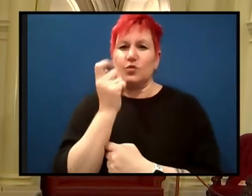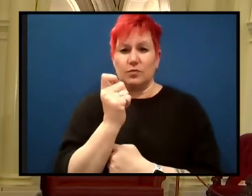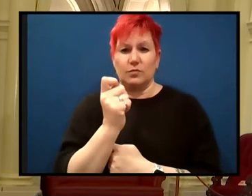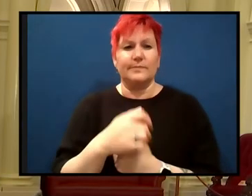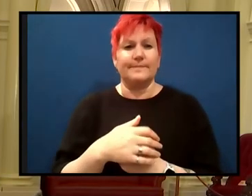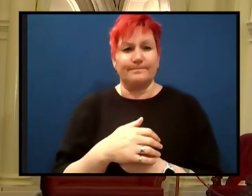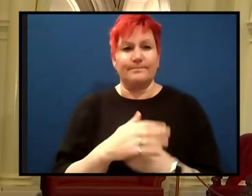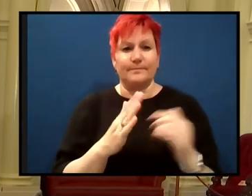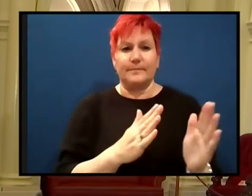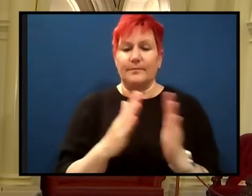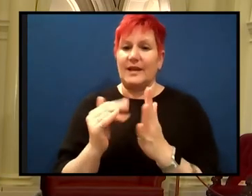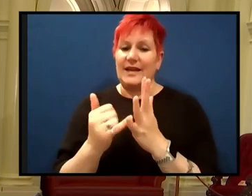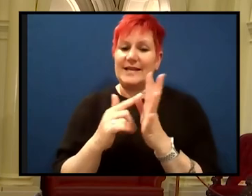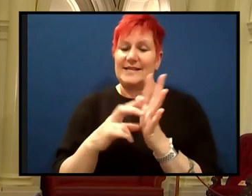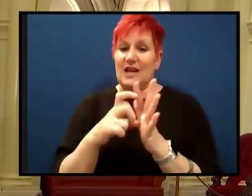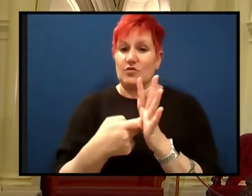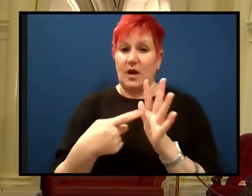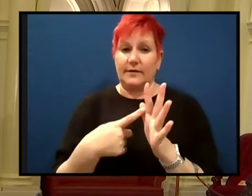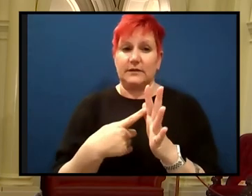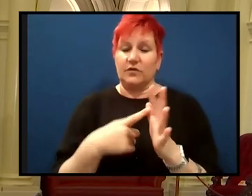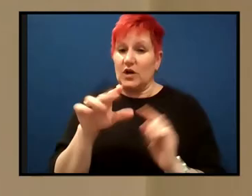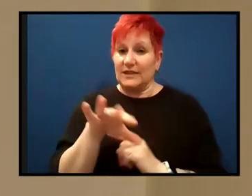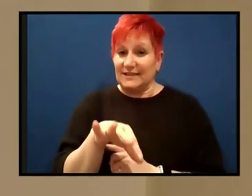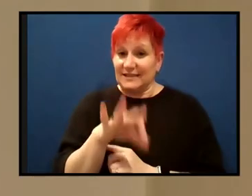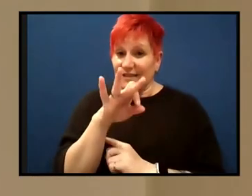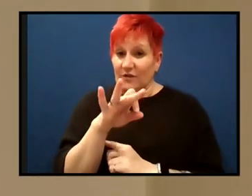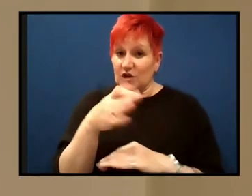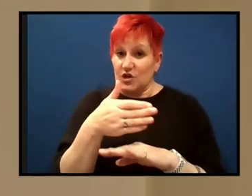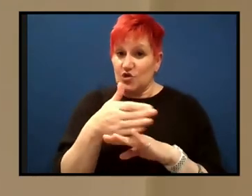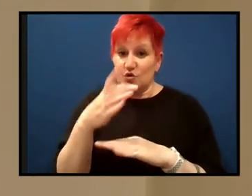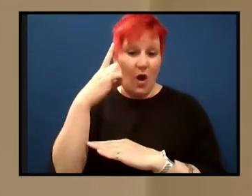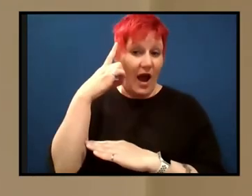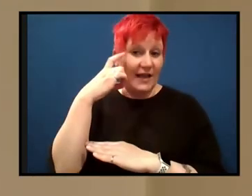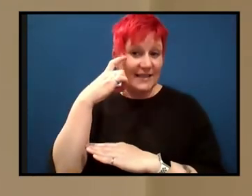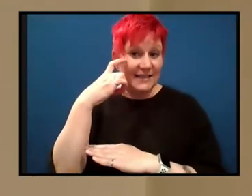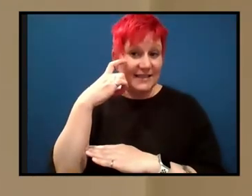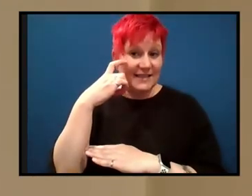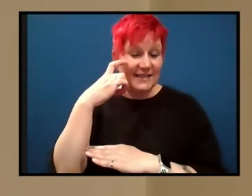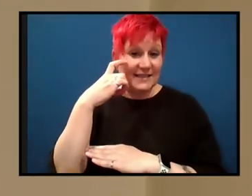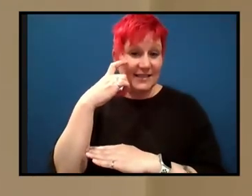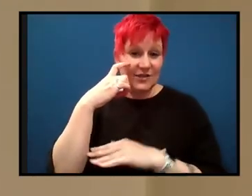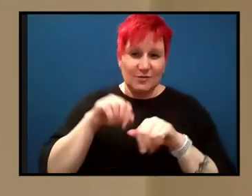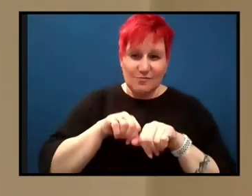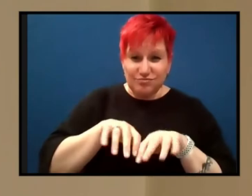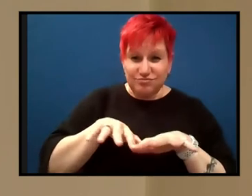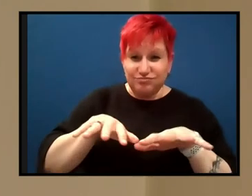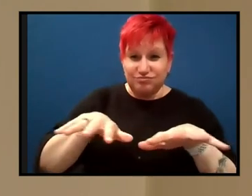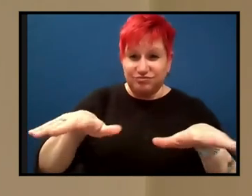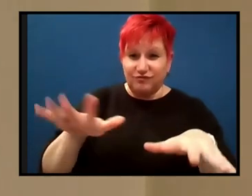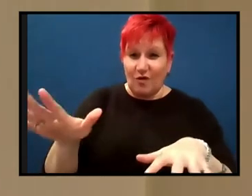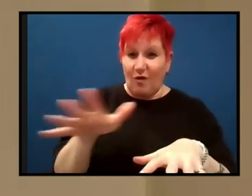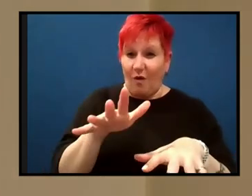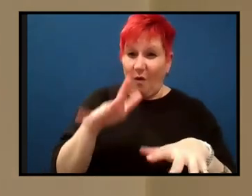Um, in terms of discoveries and grand new ideas that unify things in the way that plate tectonics does, I doubt